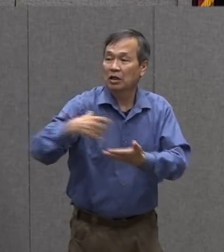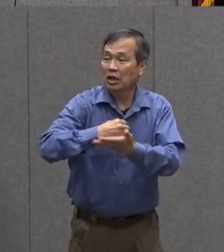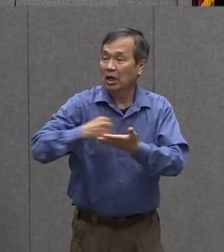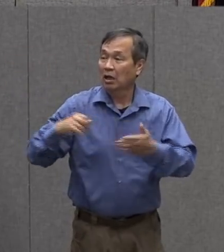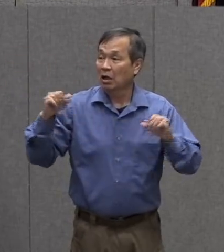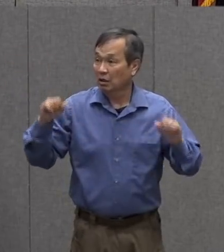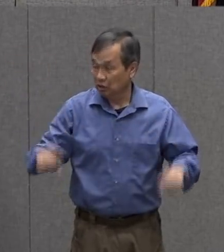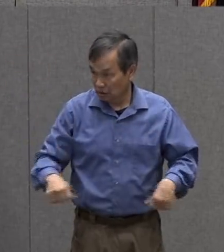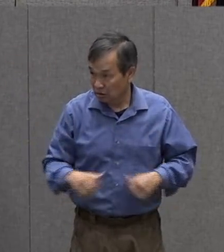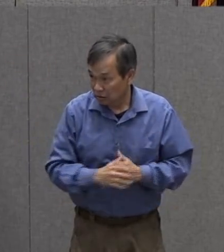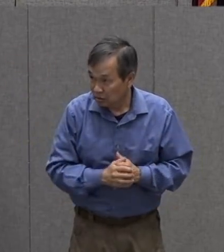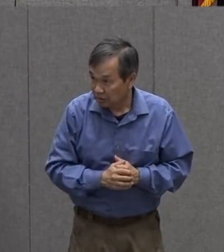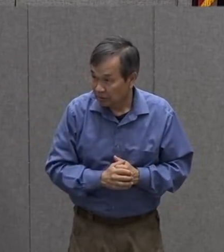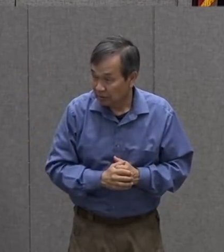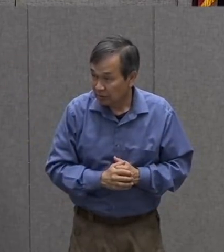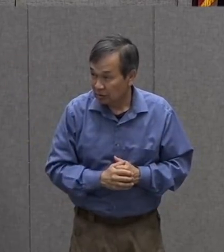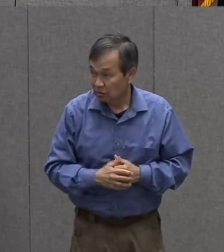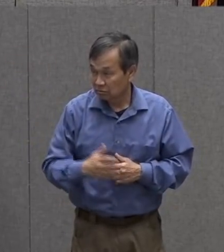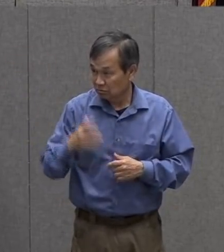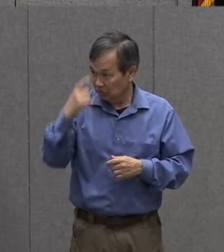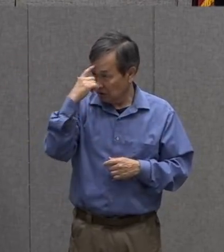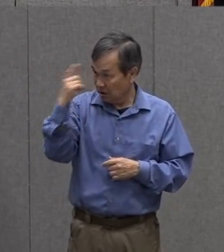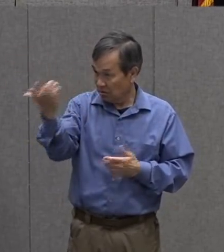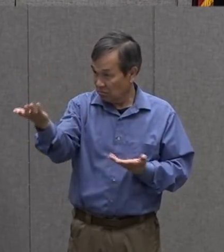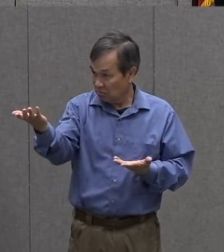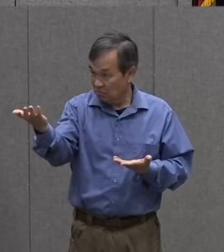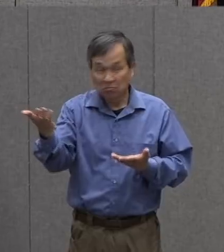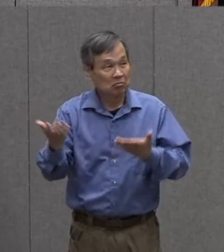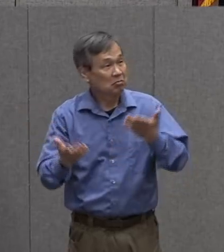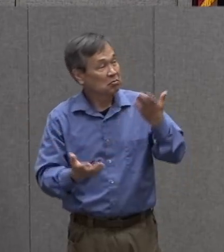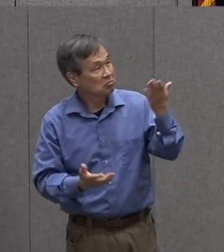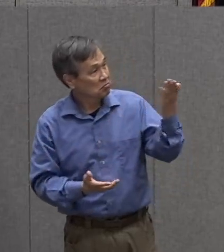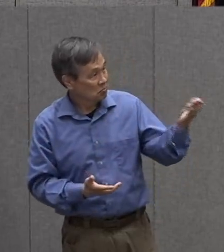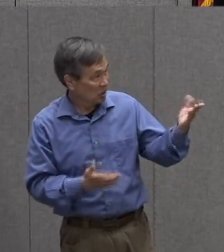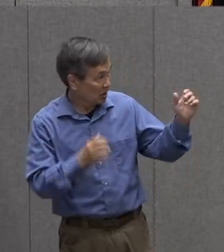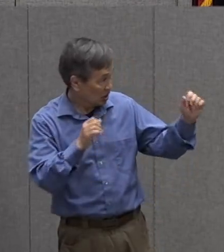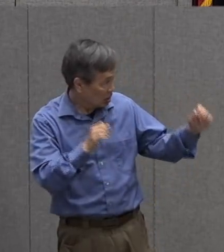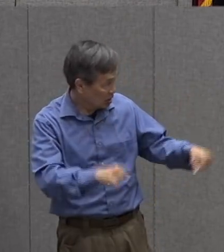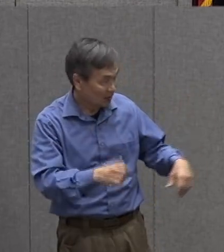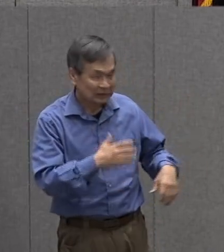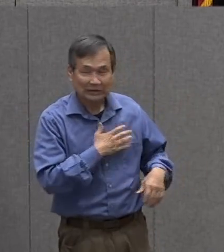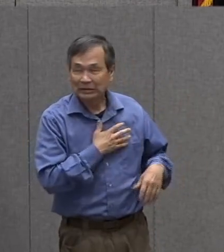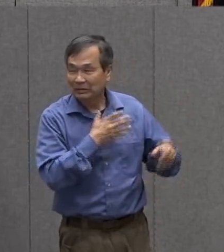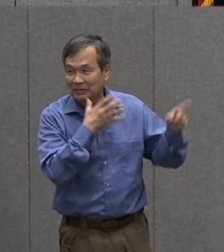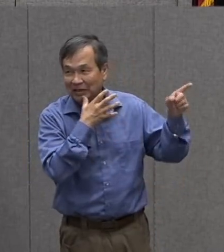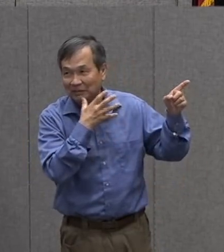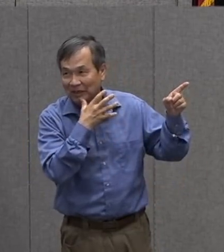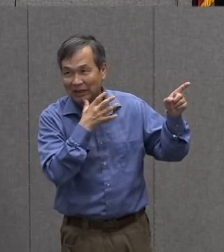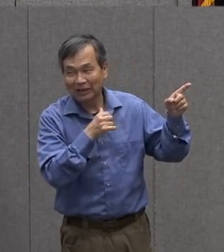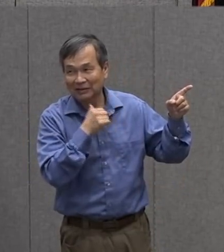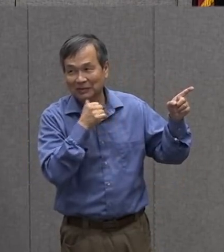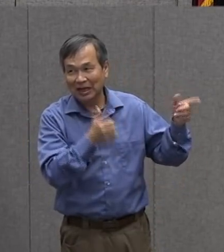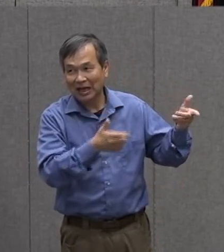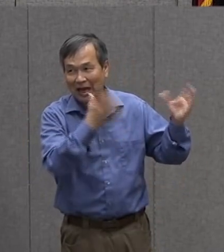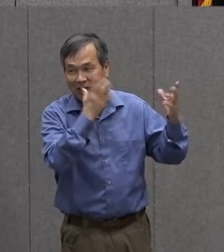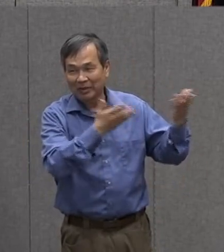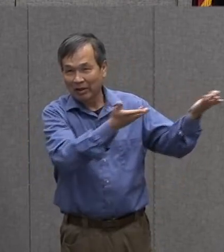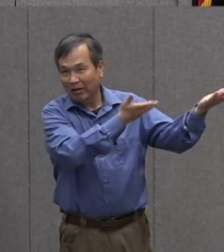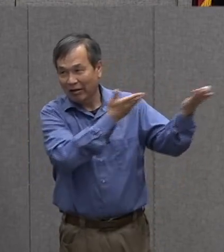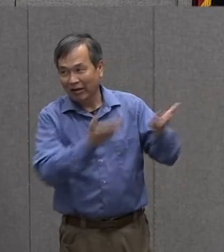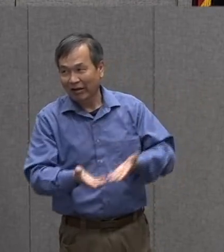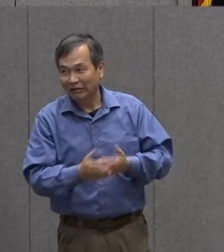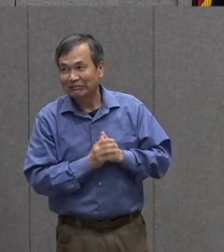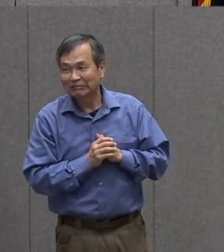outside what do you think we could but my mom would not let me bring a mouse inside oh